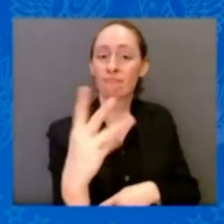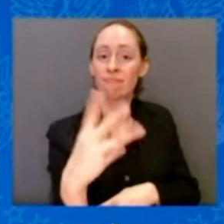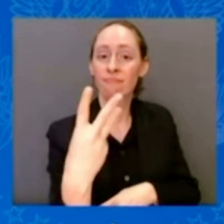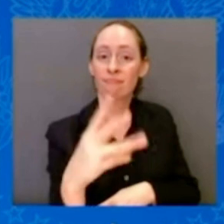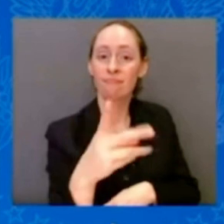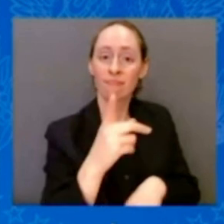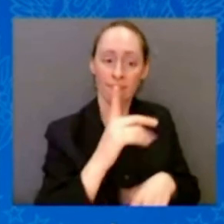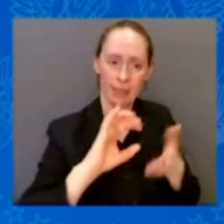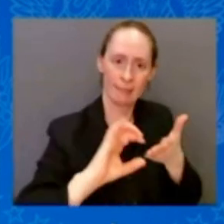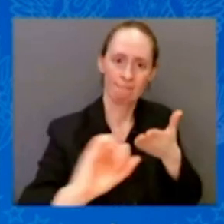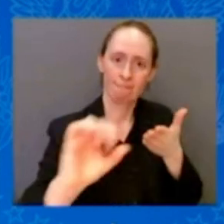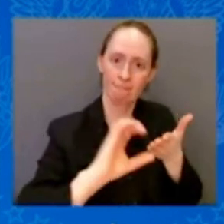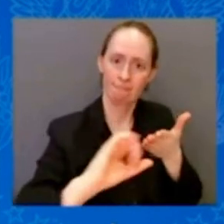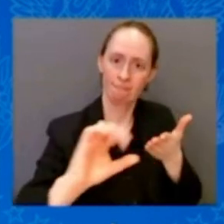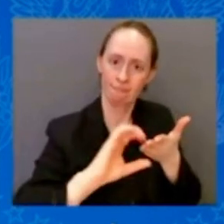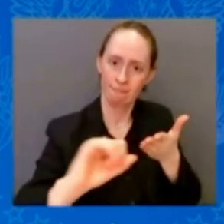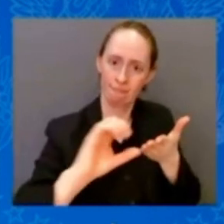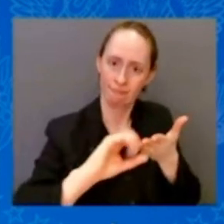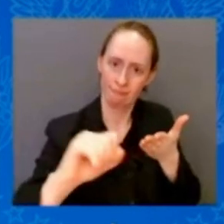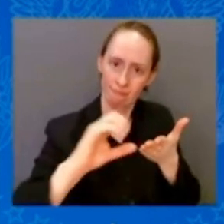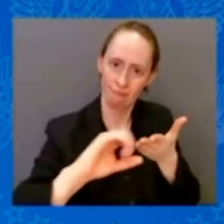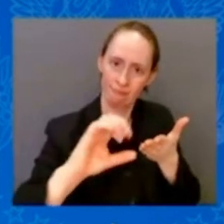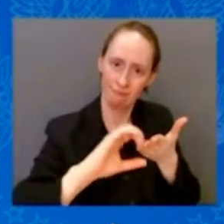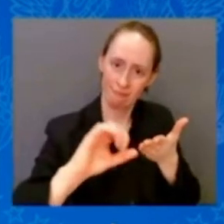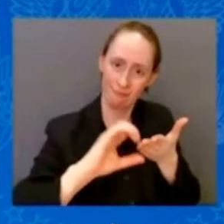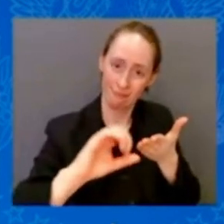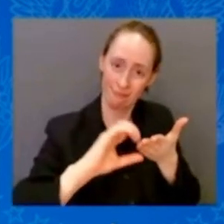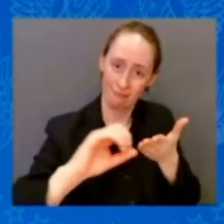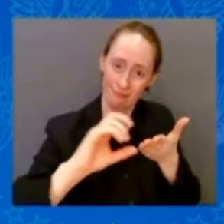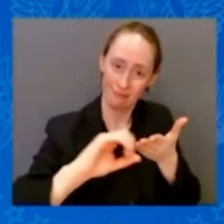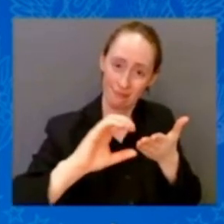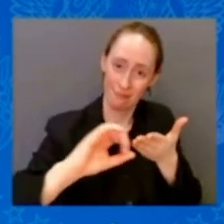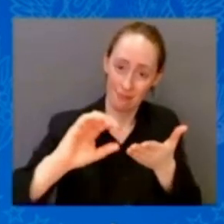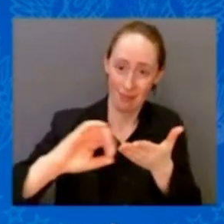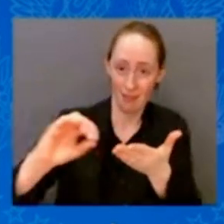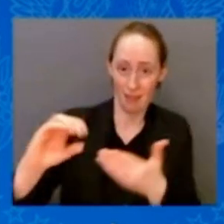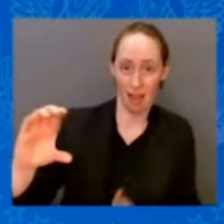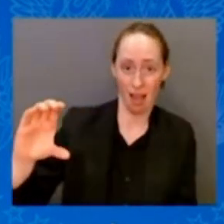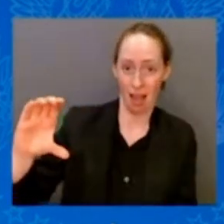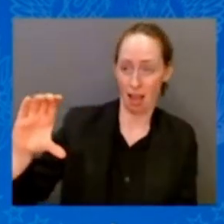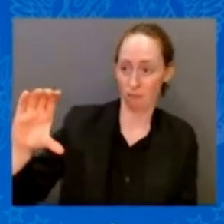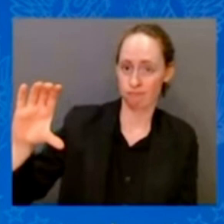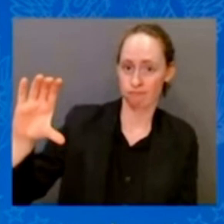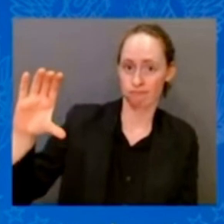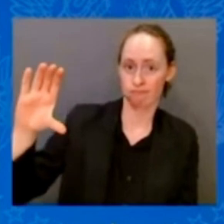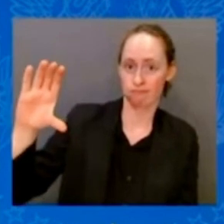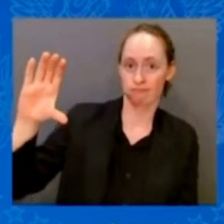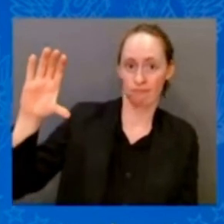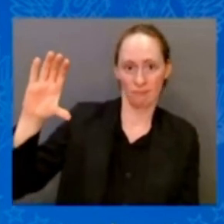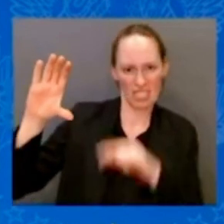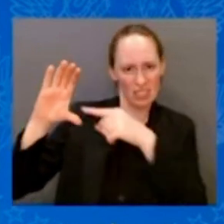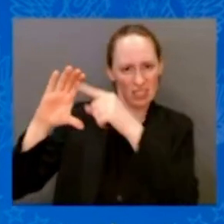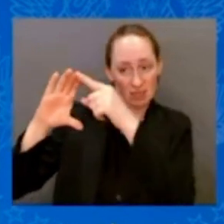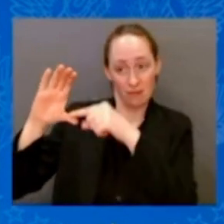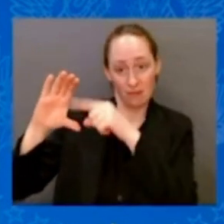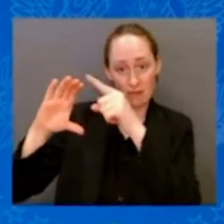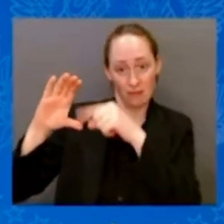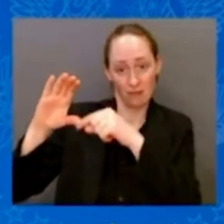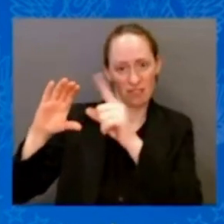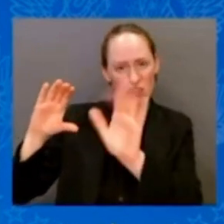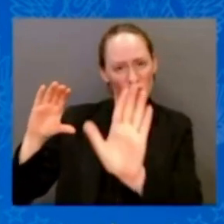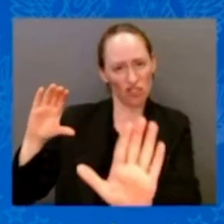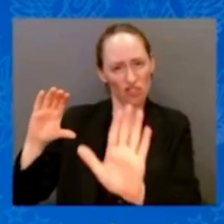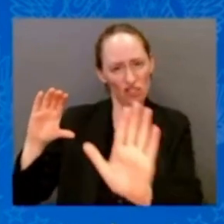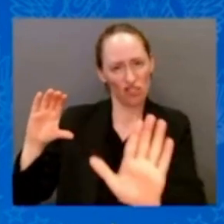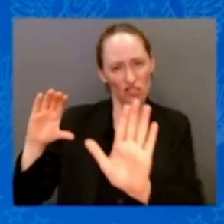There are a promise — a promise we made. Work hard and contribute, and when the time has come for you to retire, you'll be there. We'll be